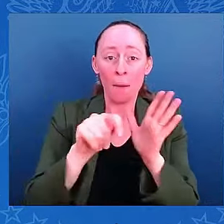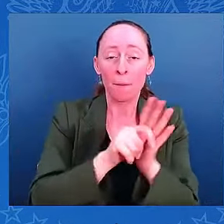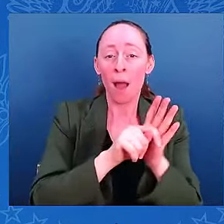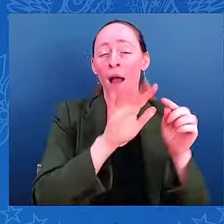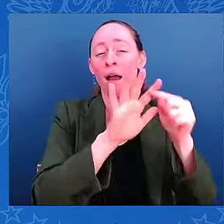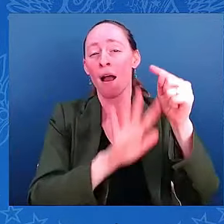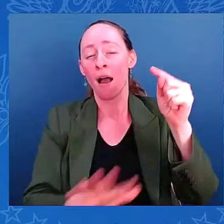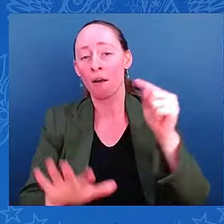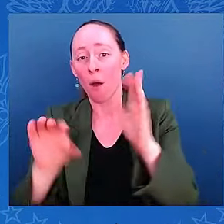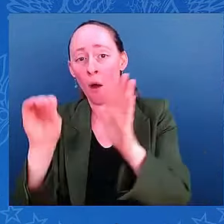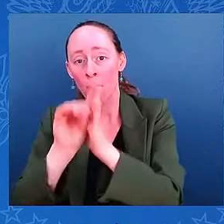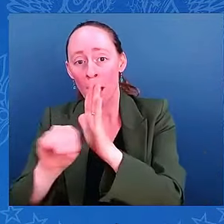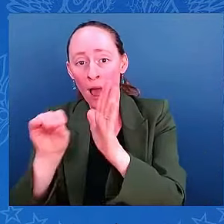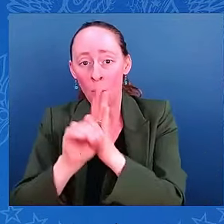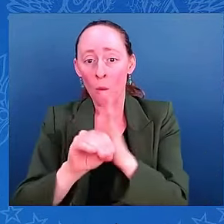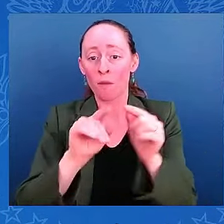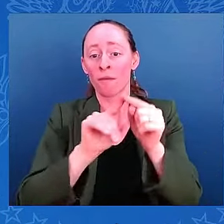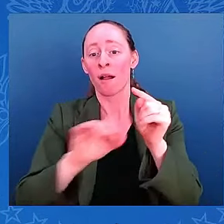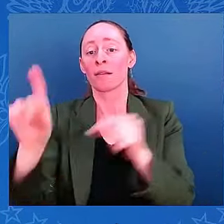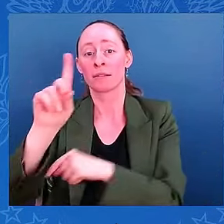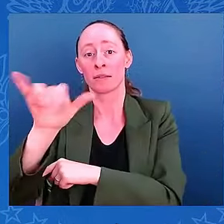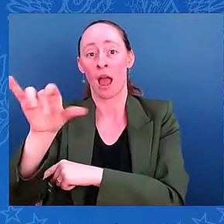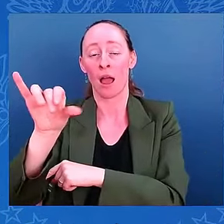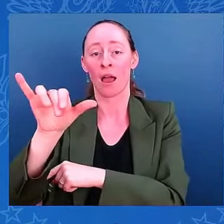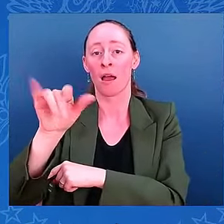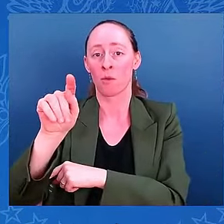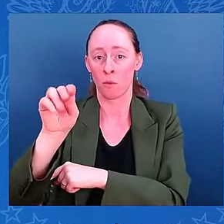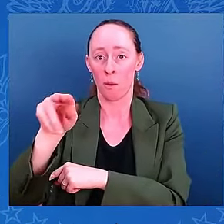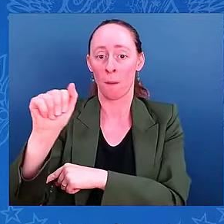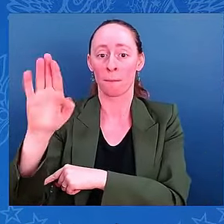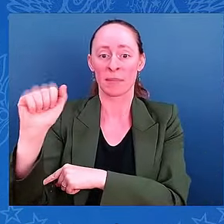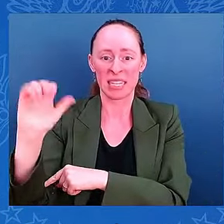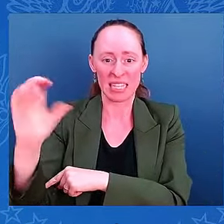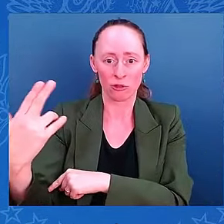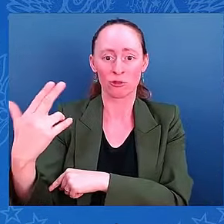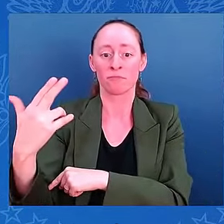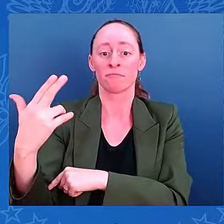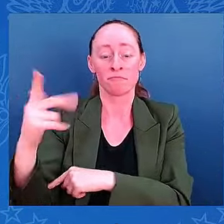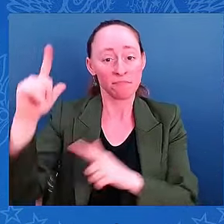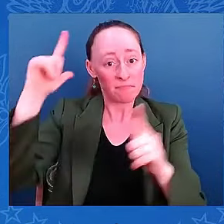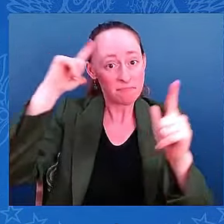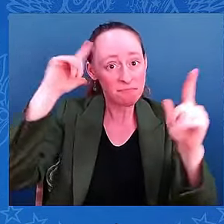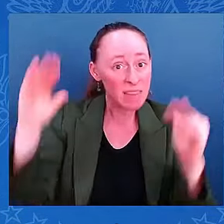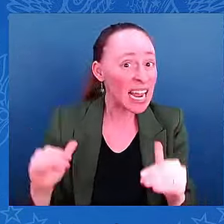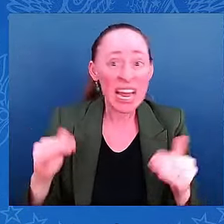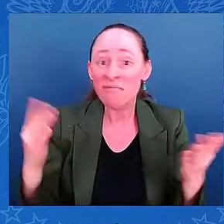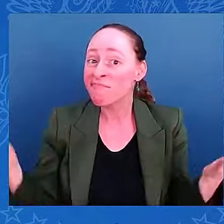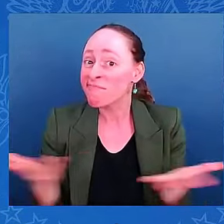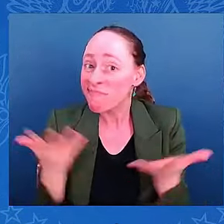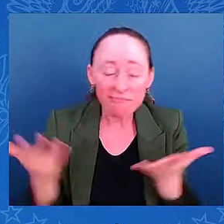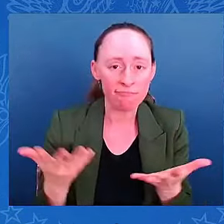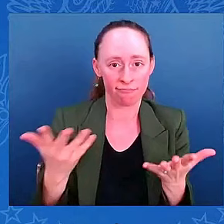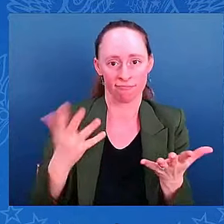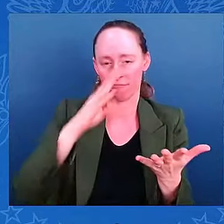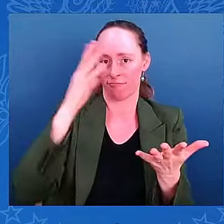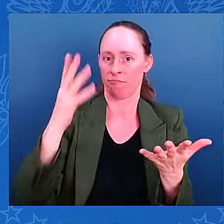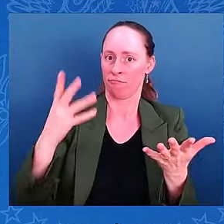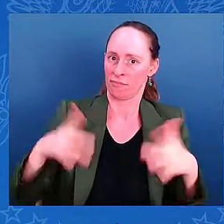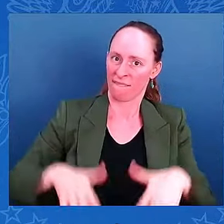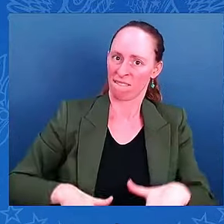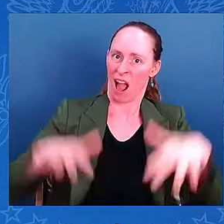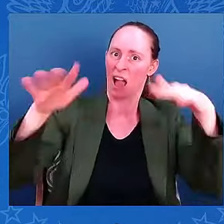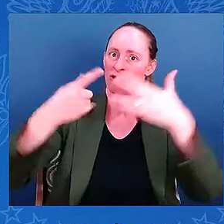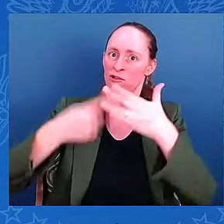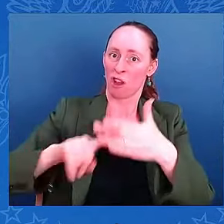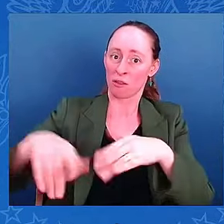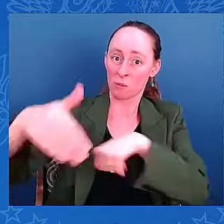catastrophic and life-threatening flash flooding and urban flooding tonight and into Thursday in that area. And that's an area where we lost